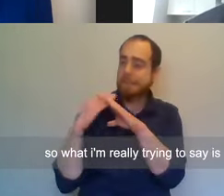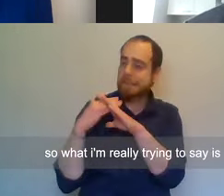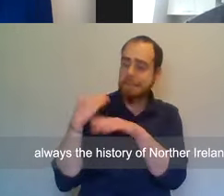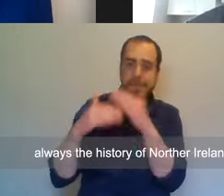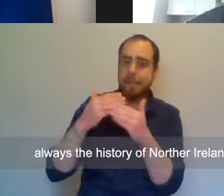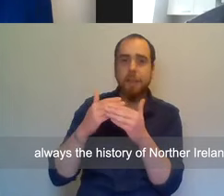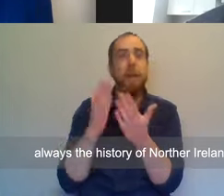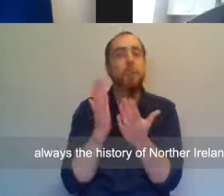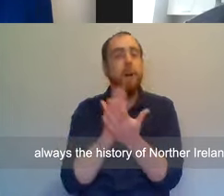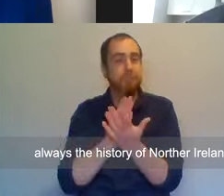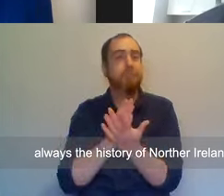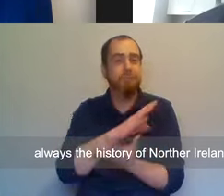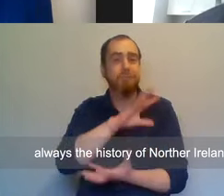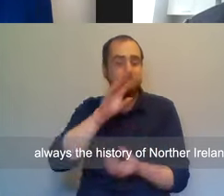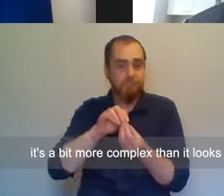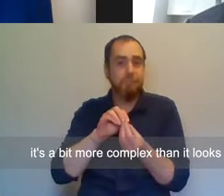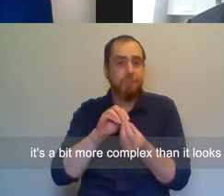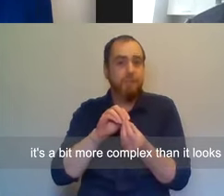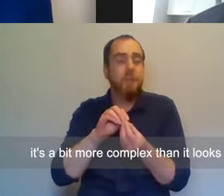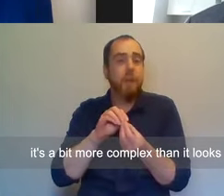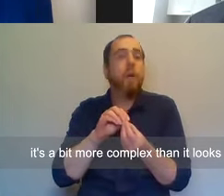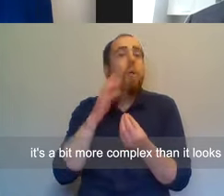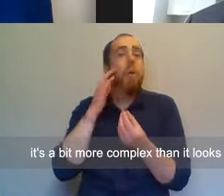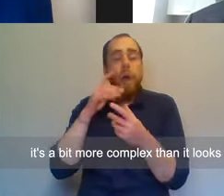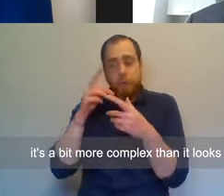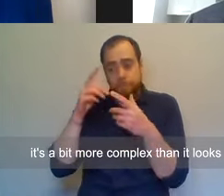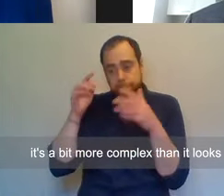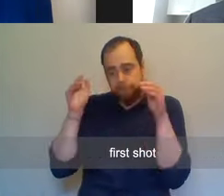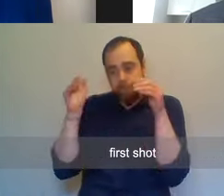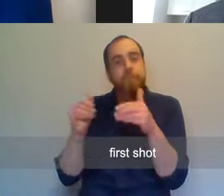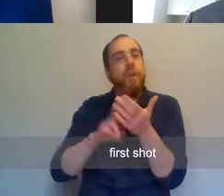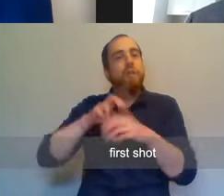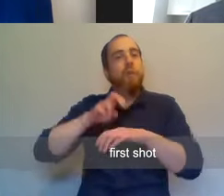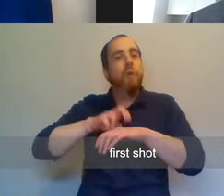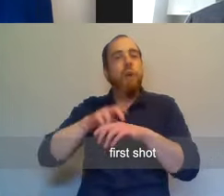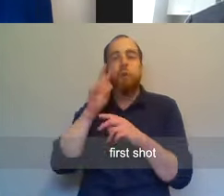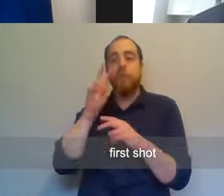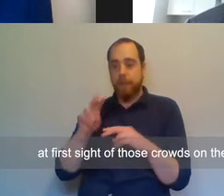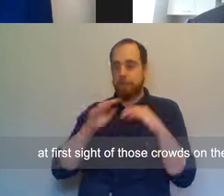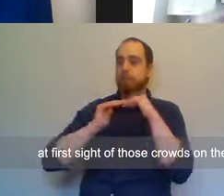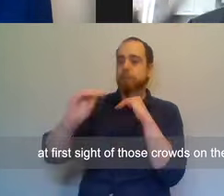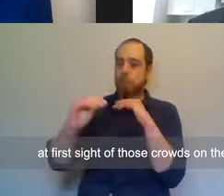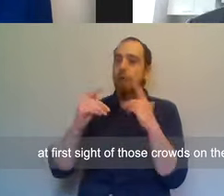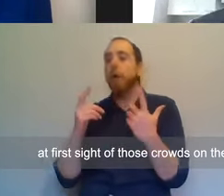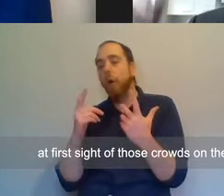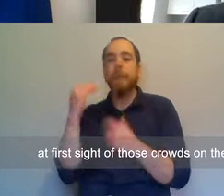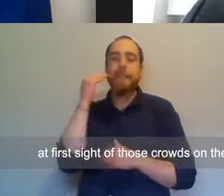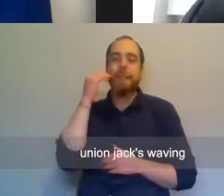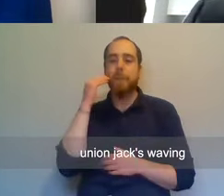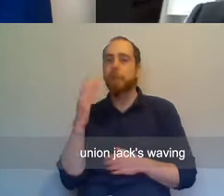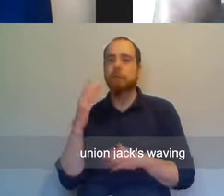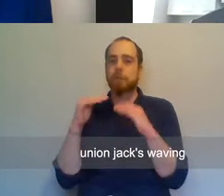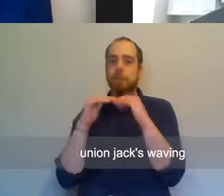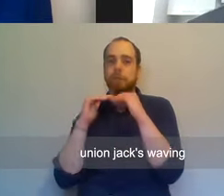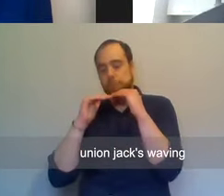trying to say is always the history of Northern Ireland, it's a bit more complex than it looks at first shot, at first sight of those crowds